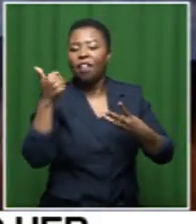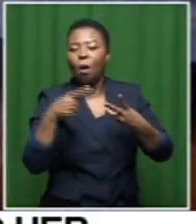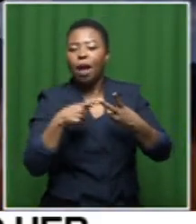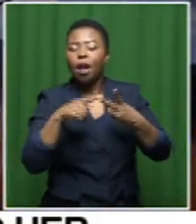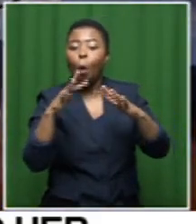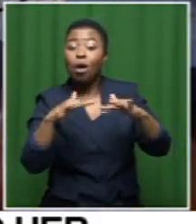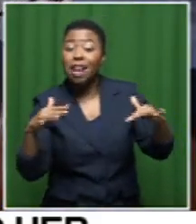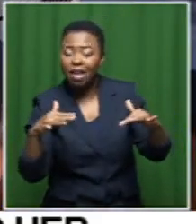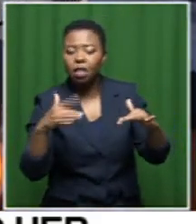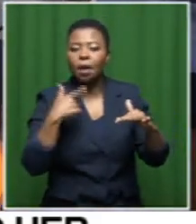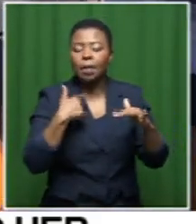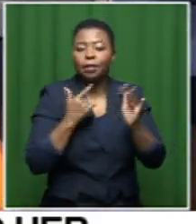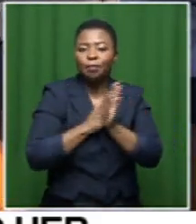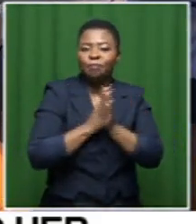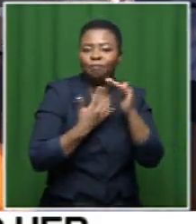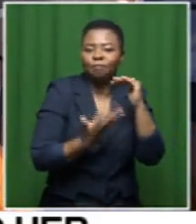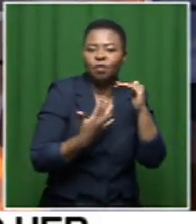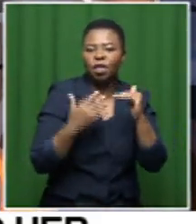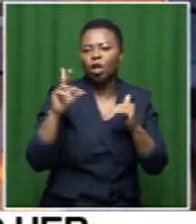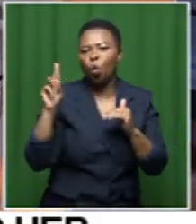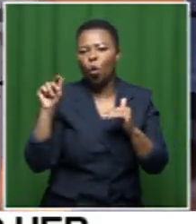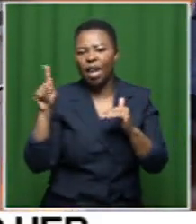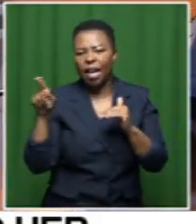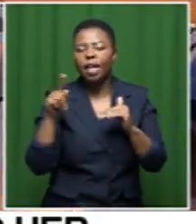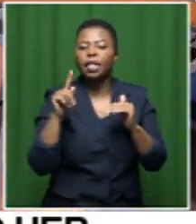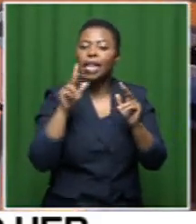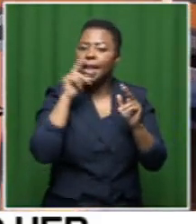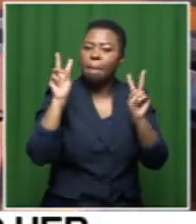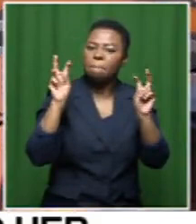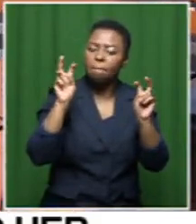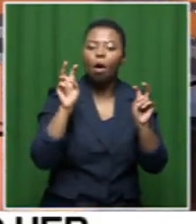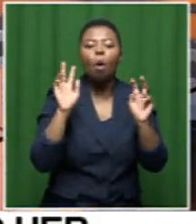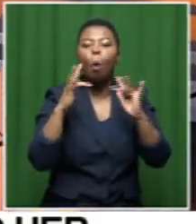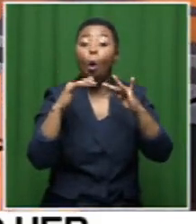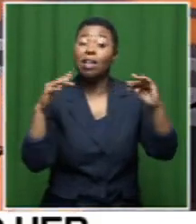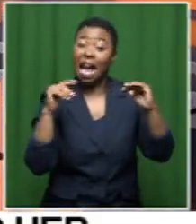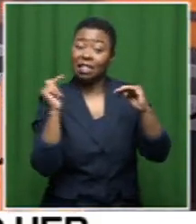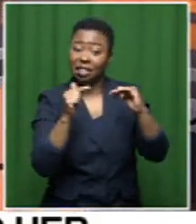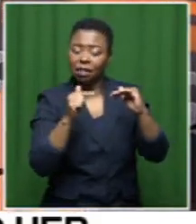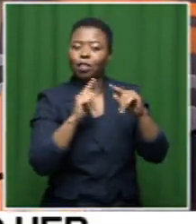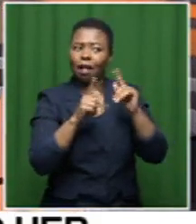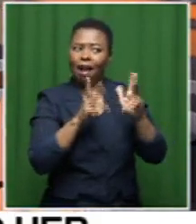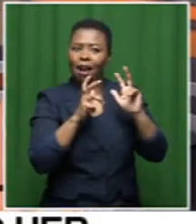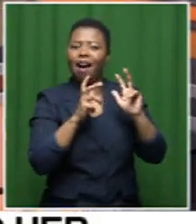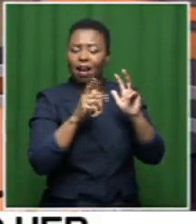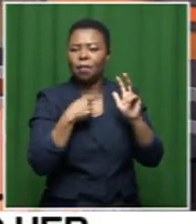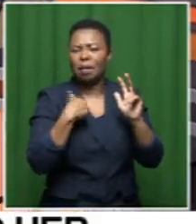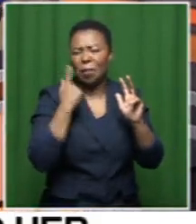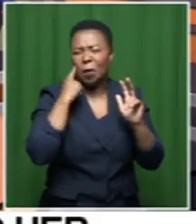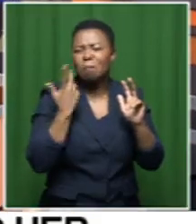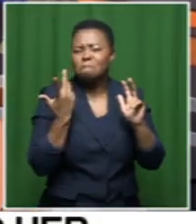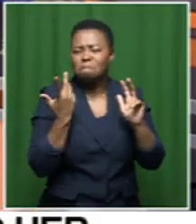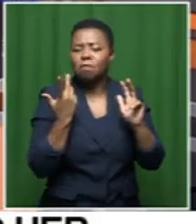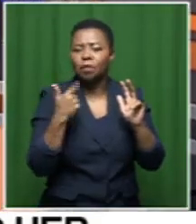I was inspired by Fela Gudi's song I think there's a song called waters and I just thought how about I sort of